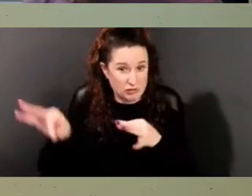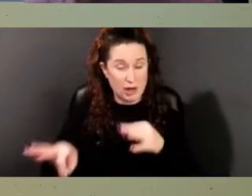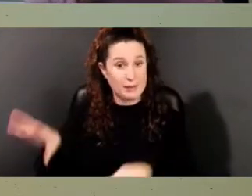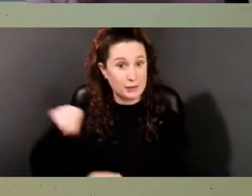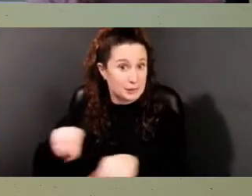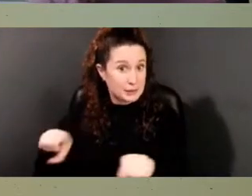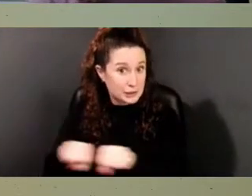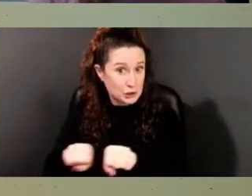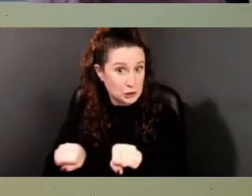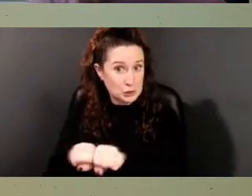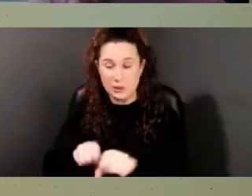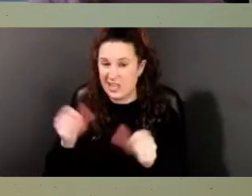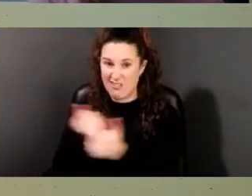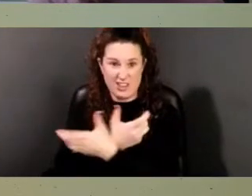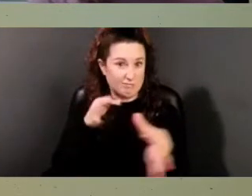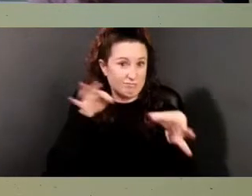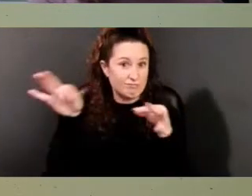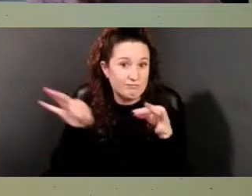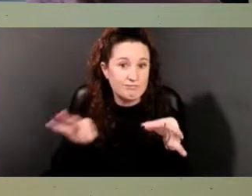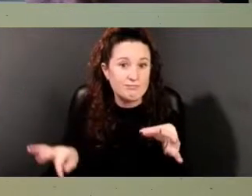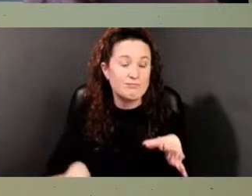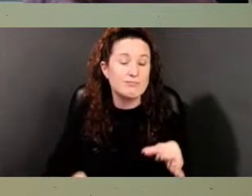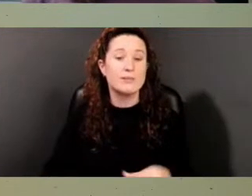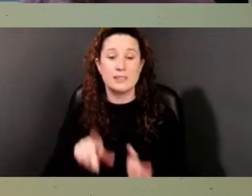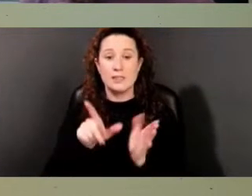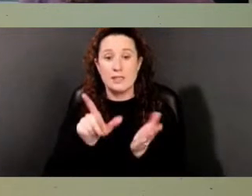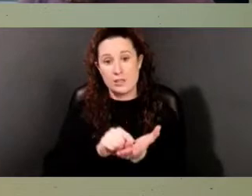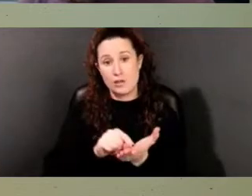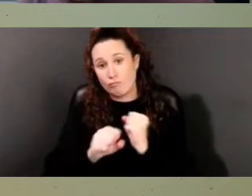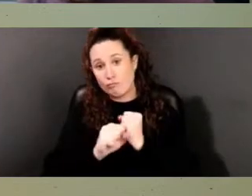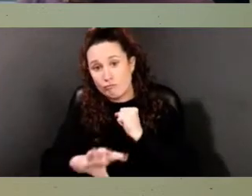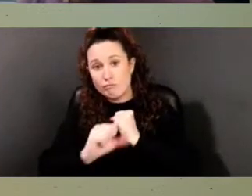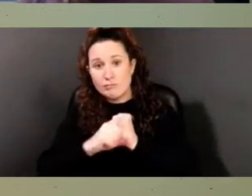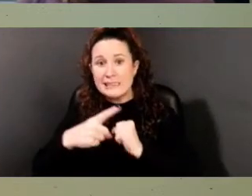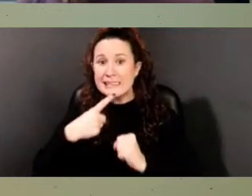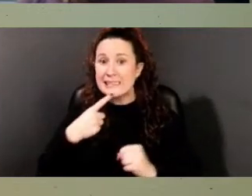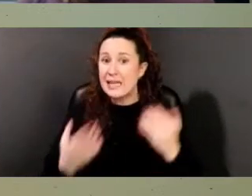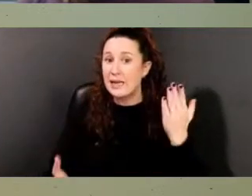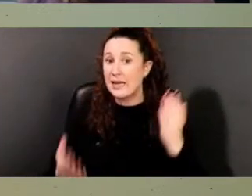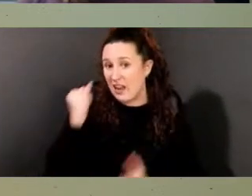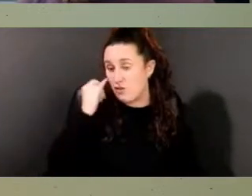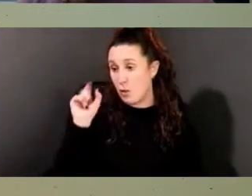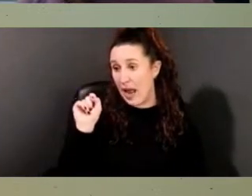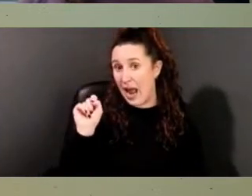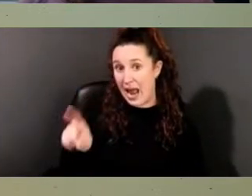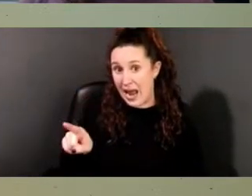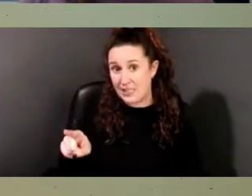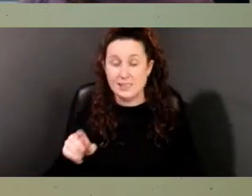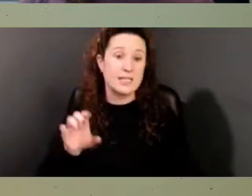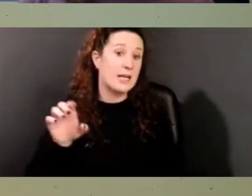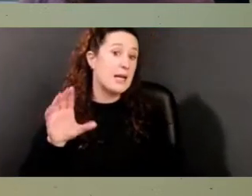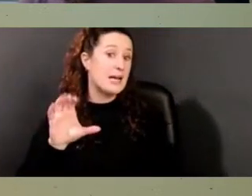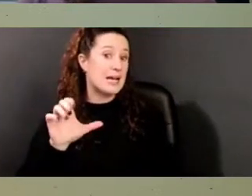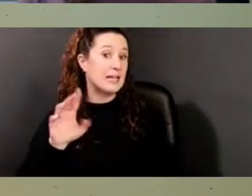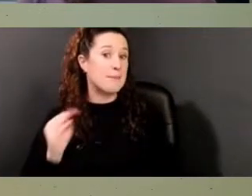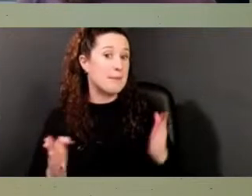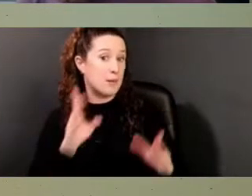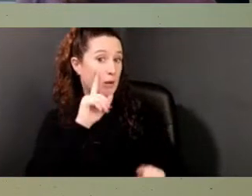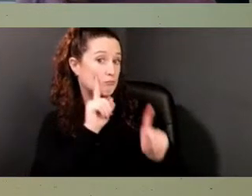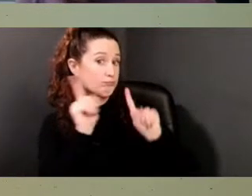At the end of the advertisement, a note was made that Clem might claim that he was one of the black people that John Dickinson had freed a few years prior.